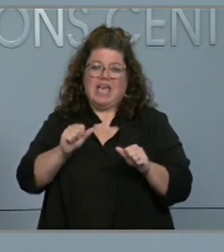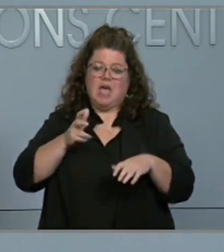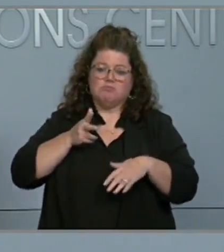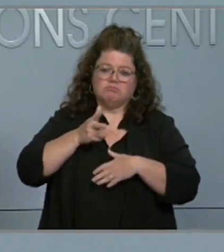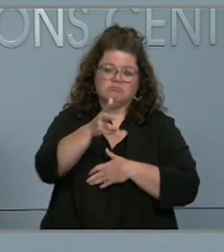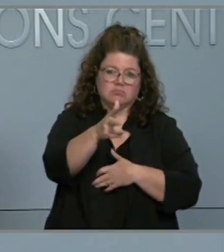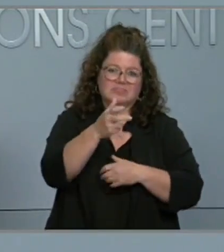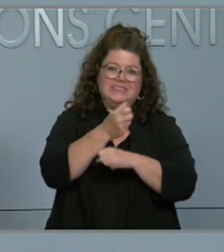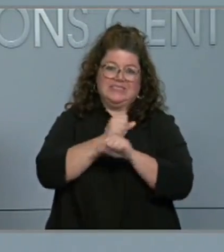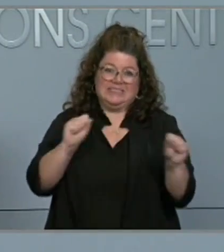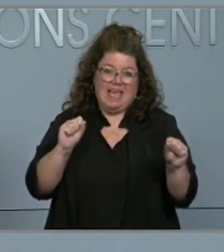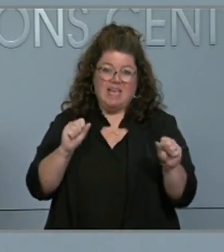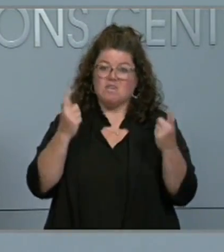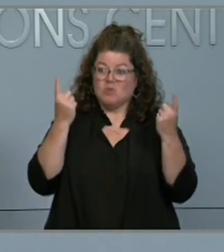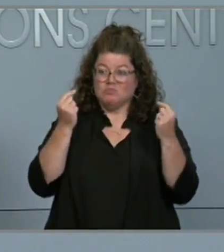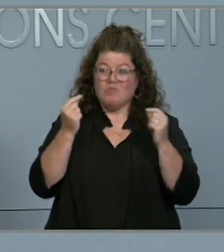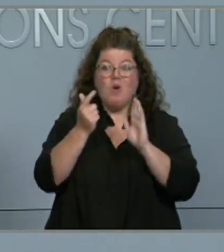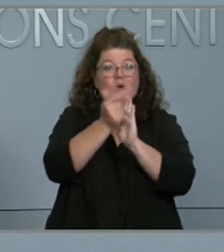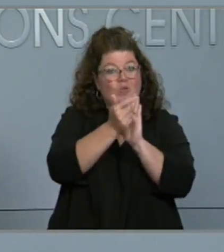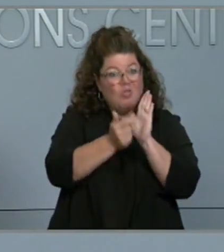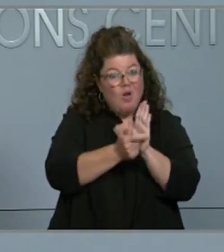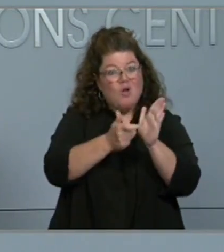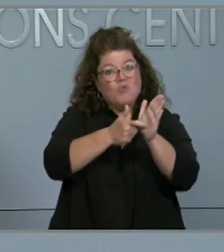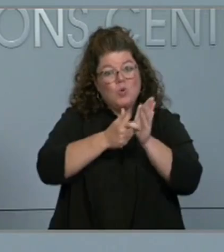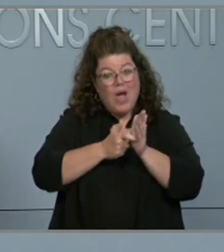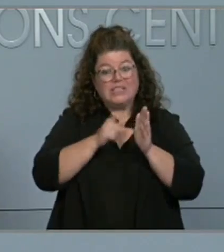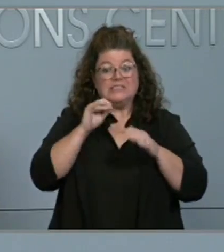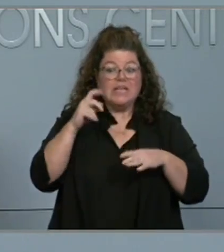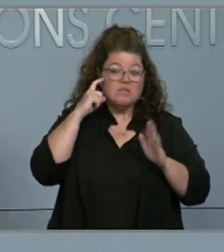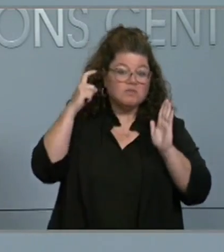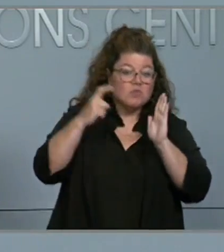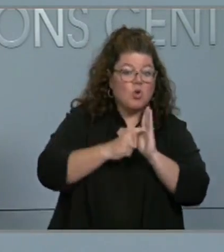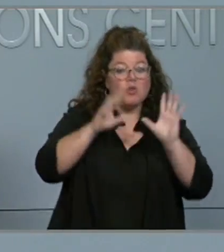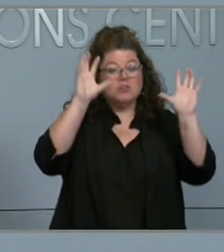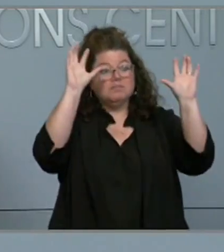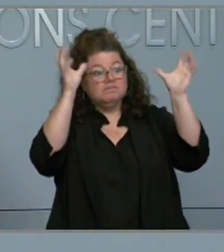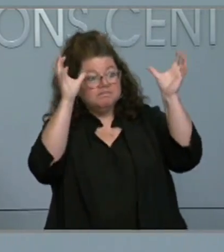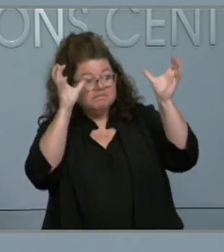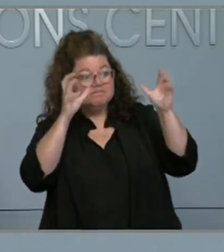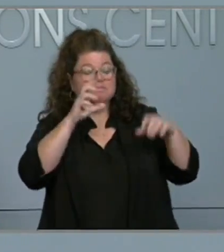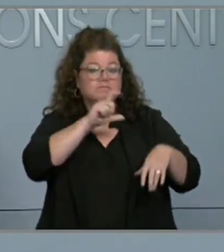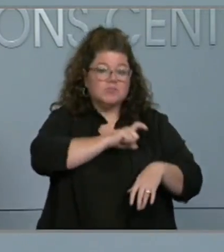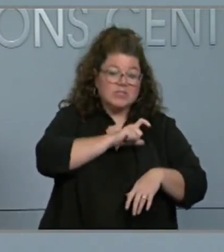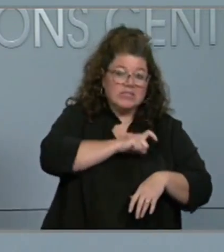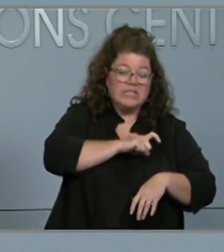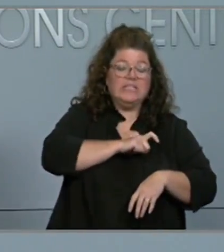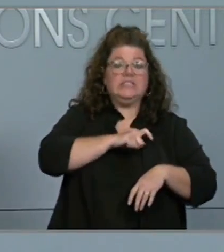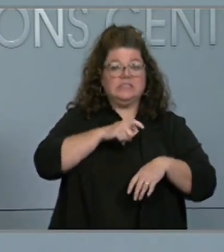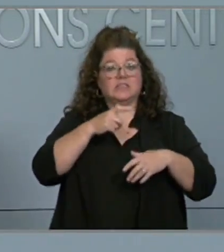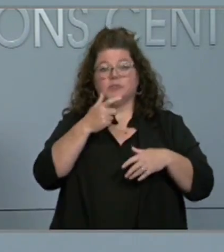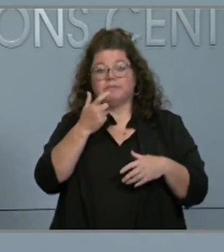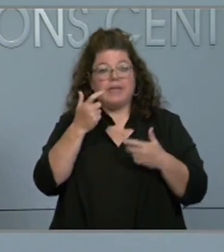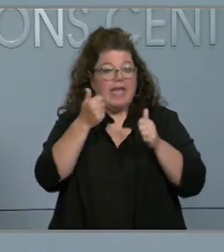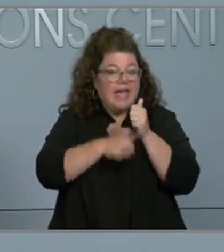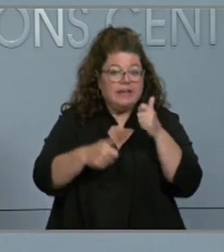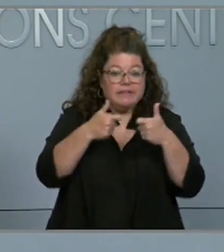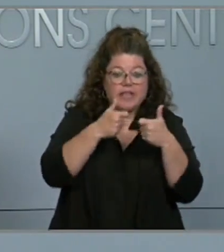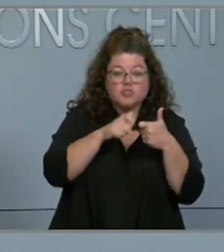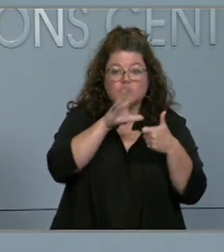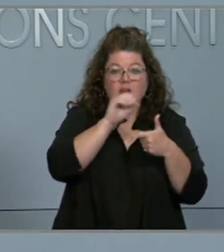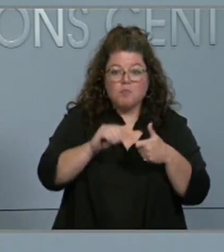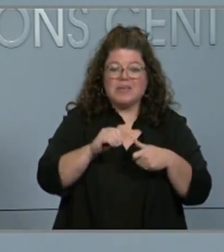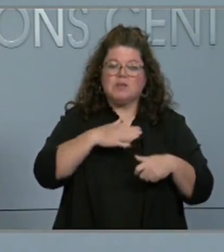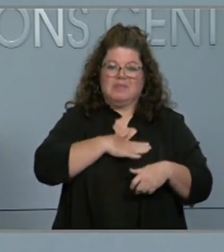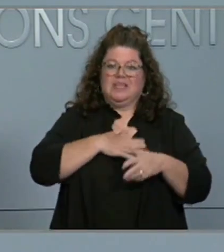safe by observing the state's move-over law. Reduce speed and change lanes to give roadside workers plenty of safe space.